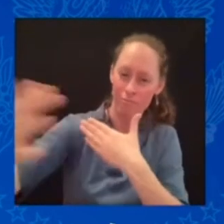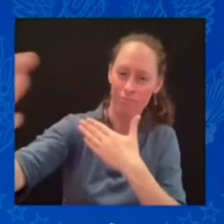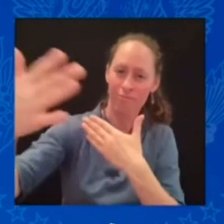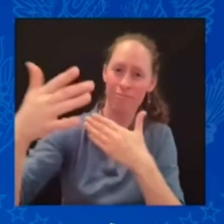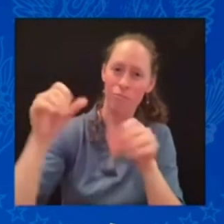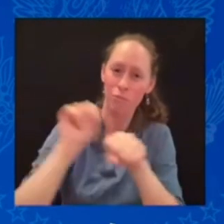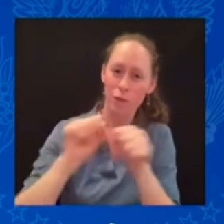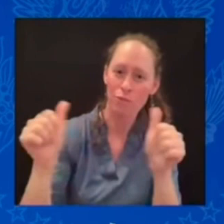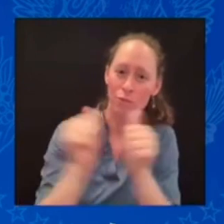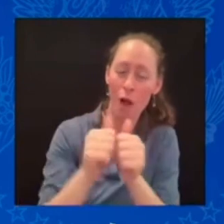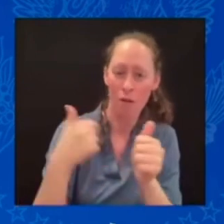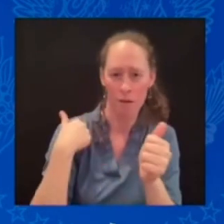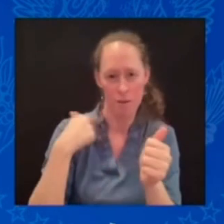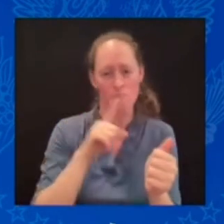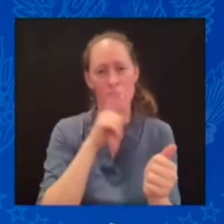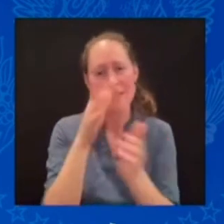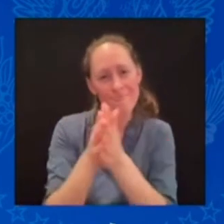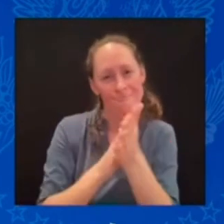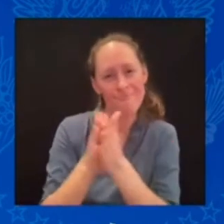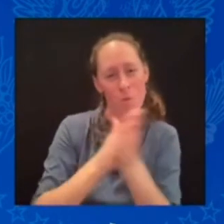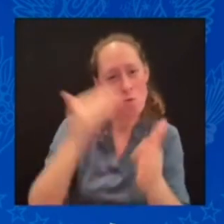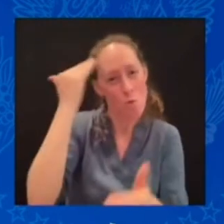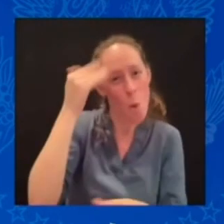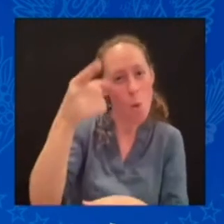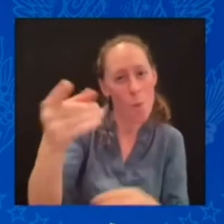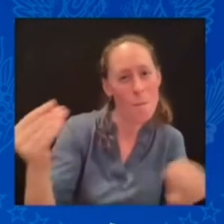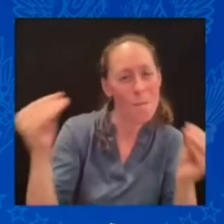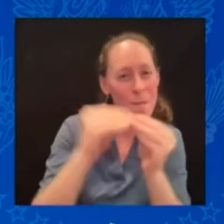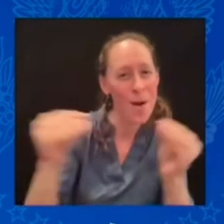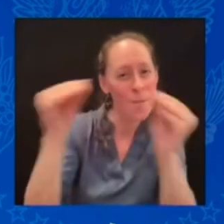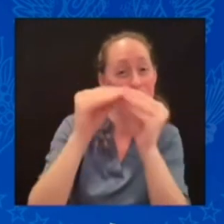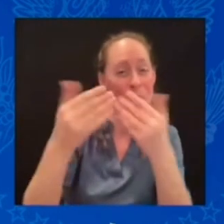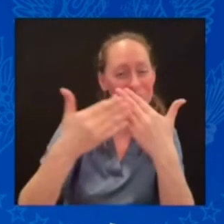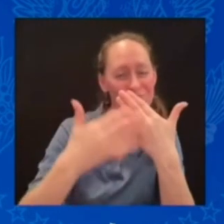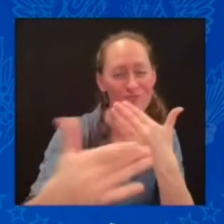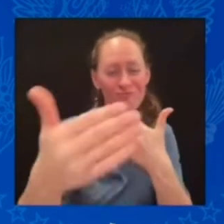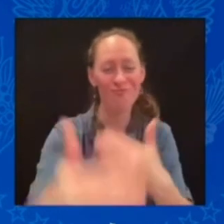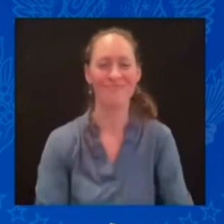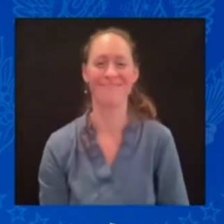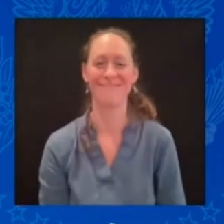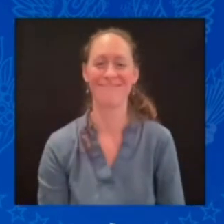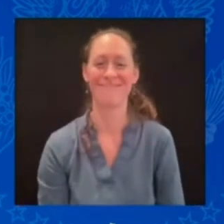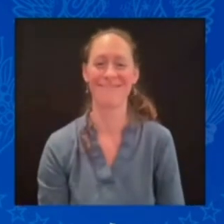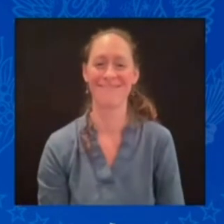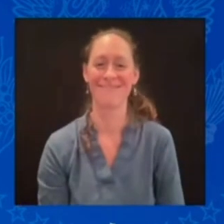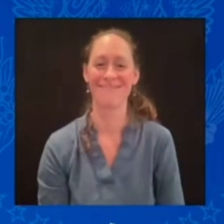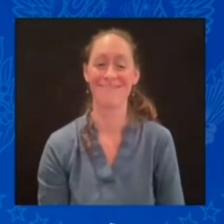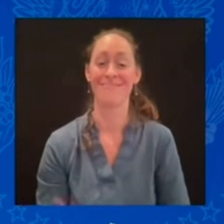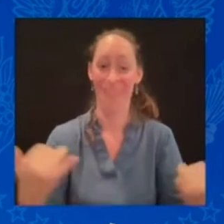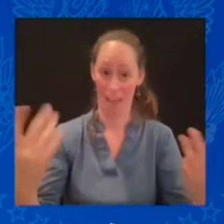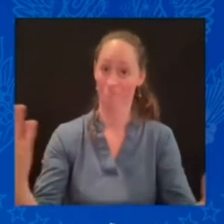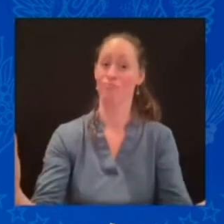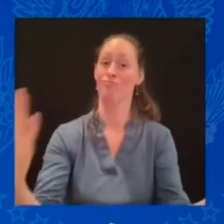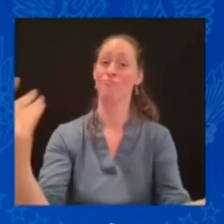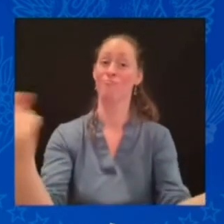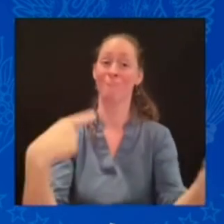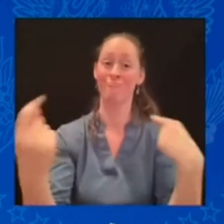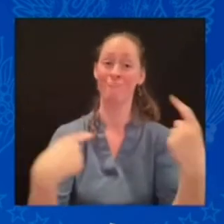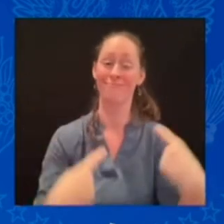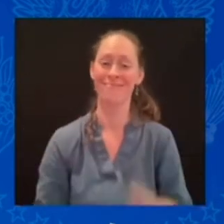Thank you. Now we have time for questions. Shall we start with Yle and